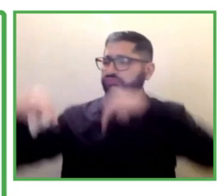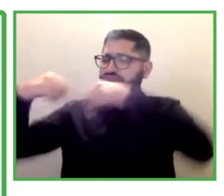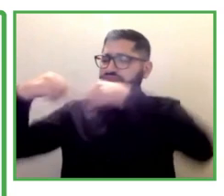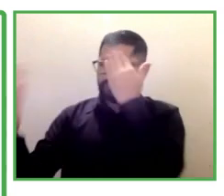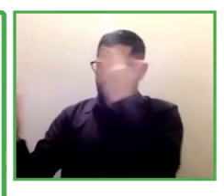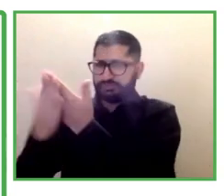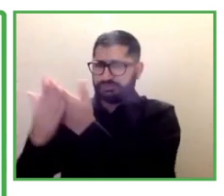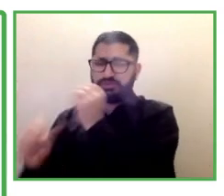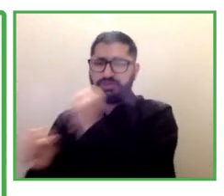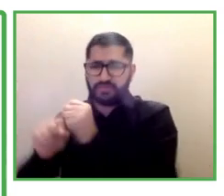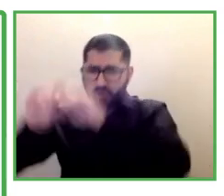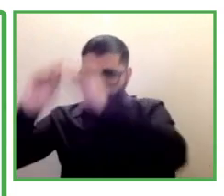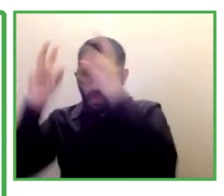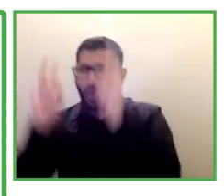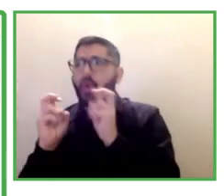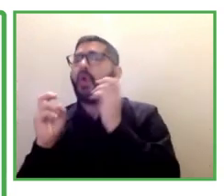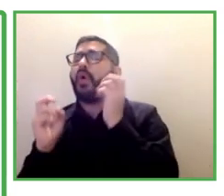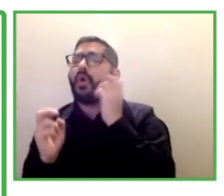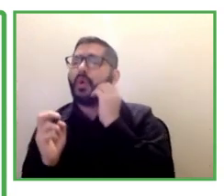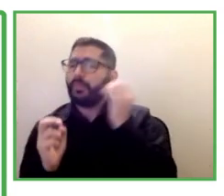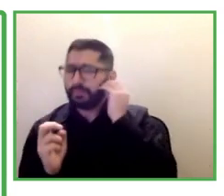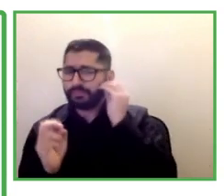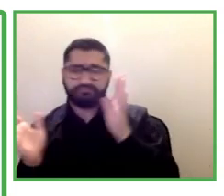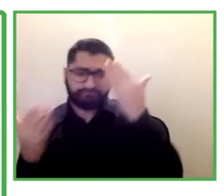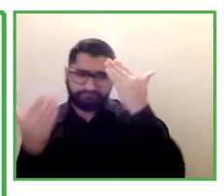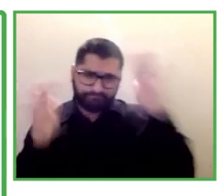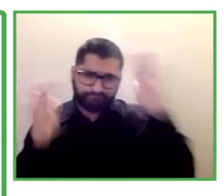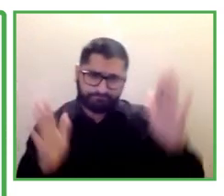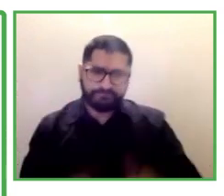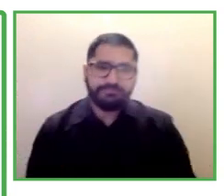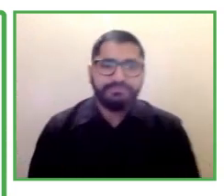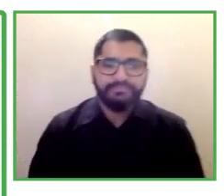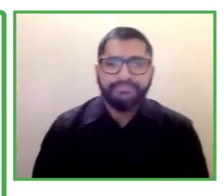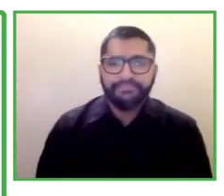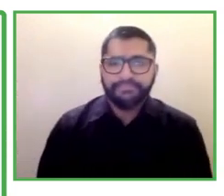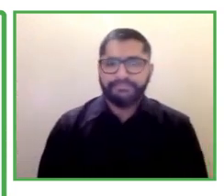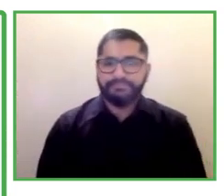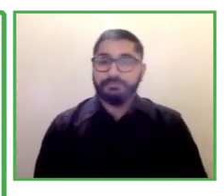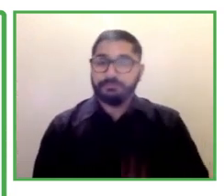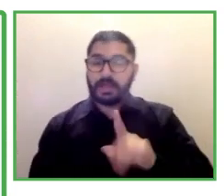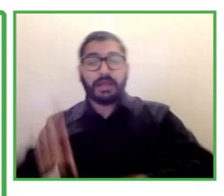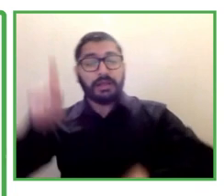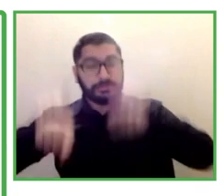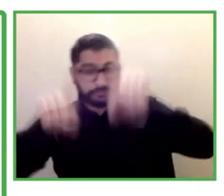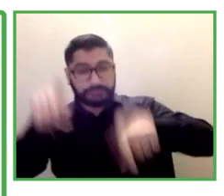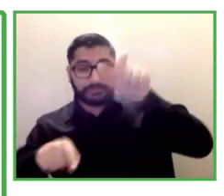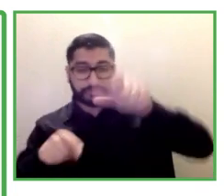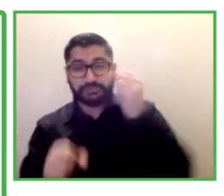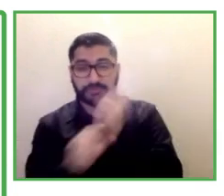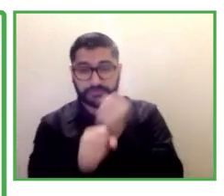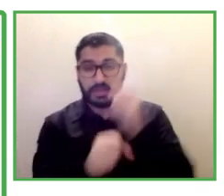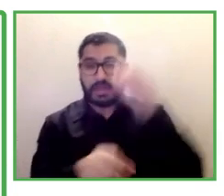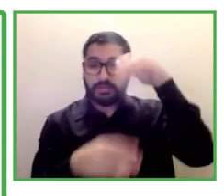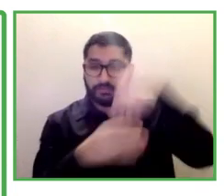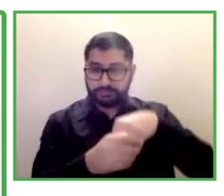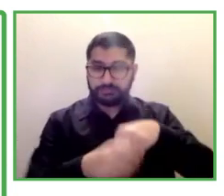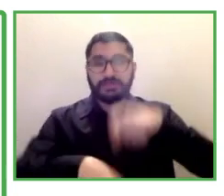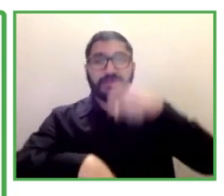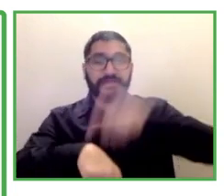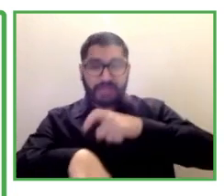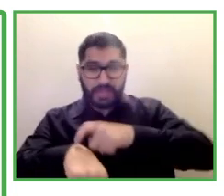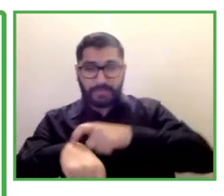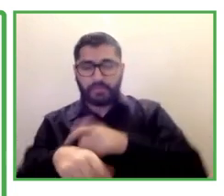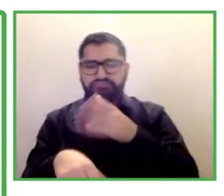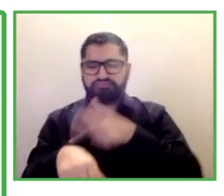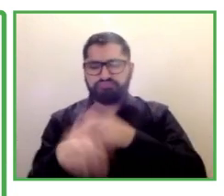Next for job path our goal of course is to continue with our successful program and having our participants